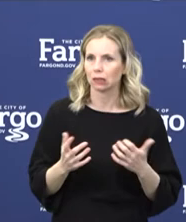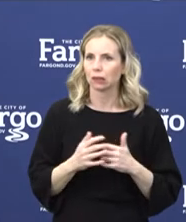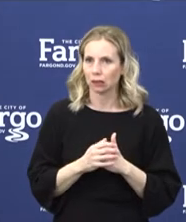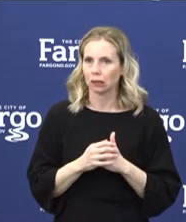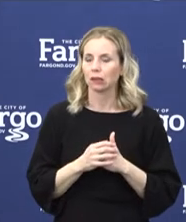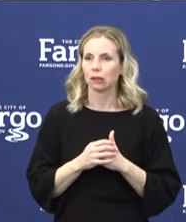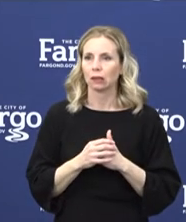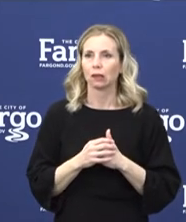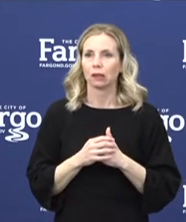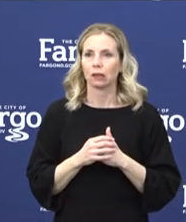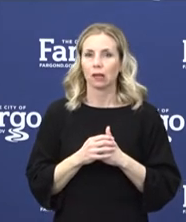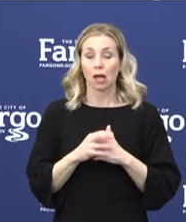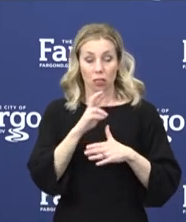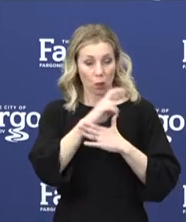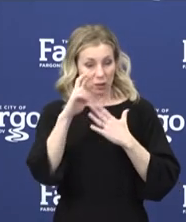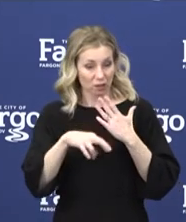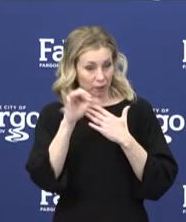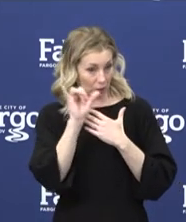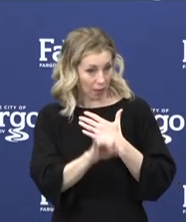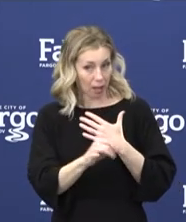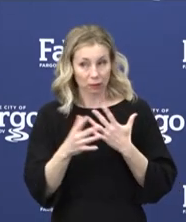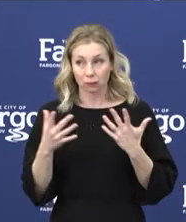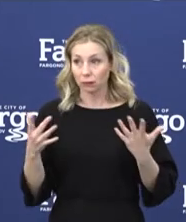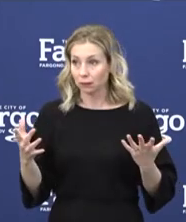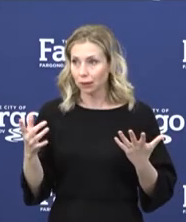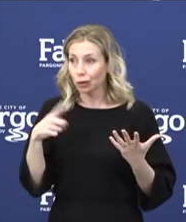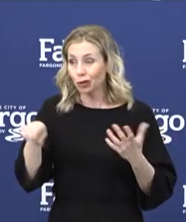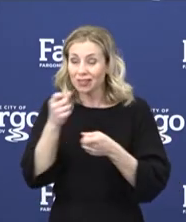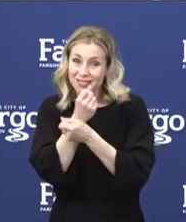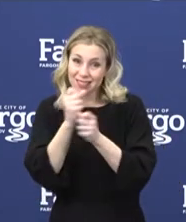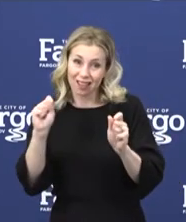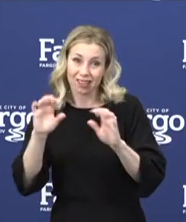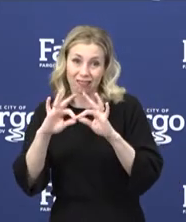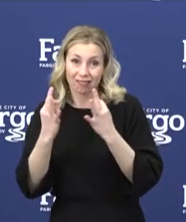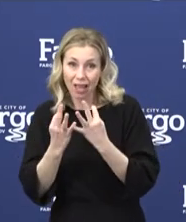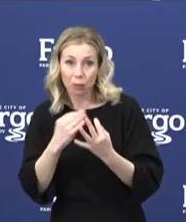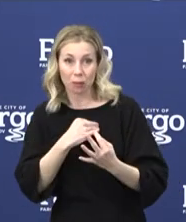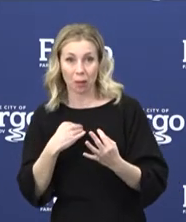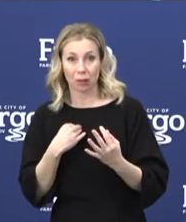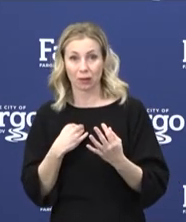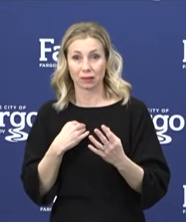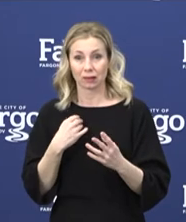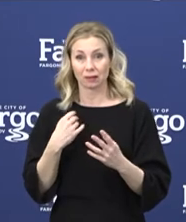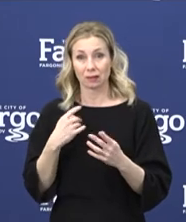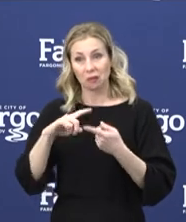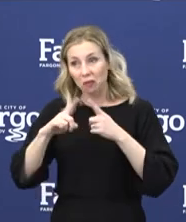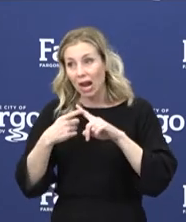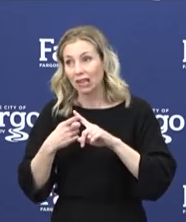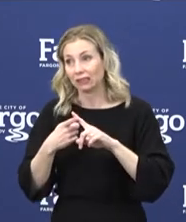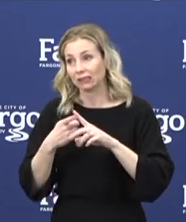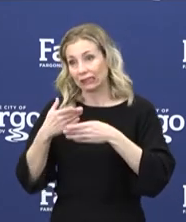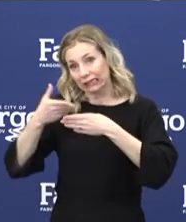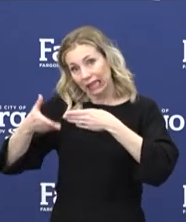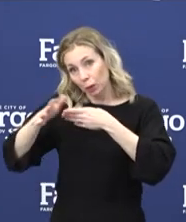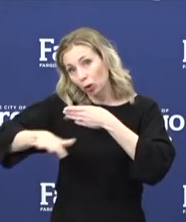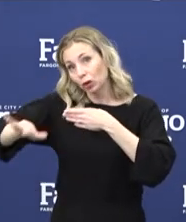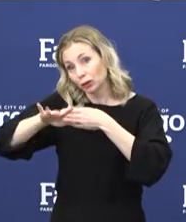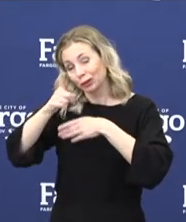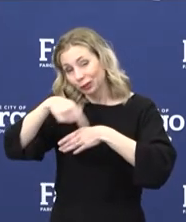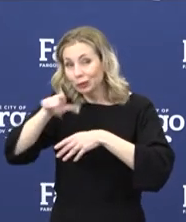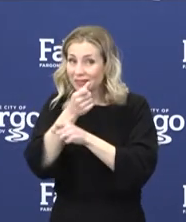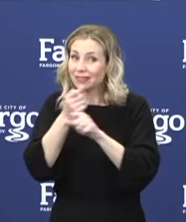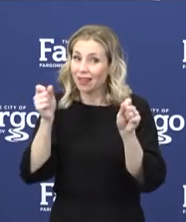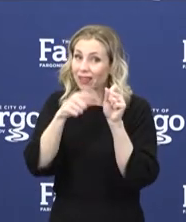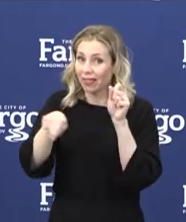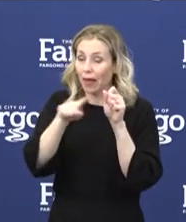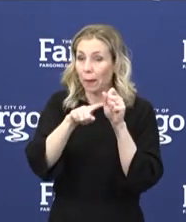But the result of that is that they're saving our family members, our friends, and our neighbors. And we should